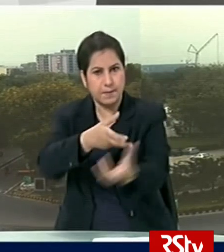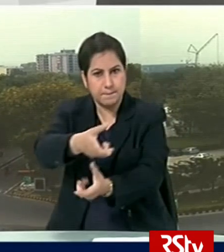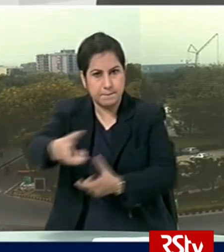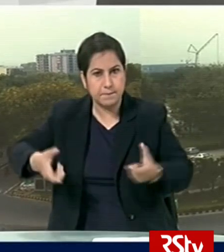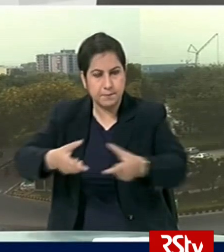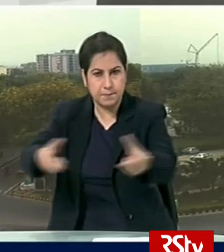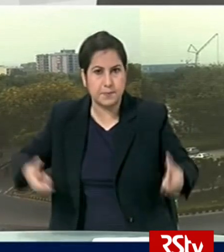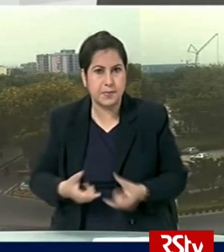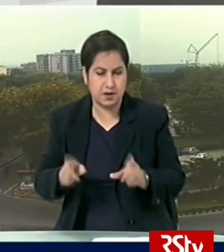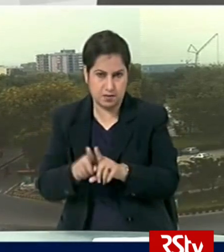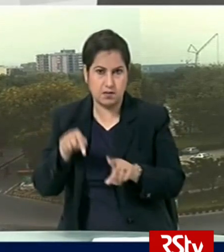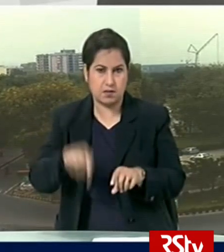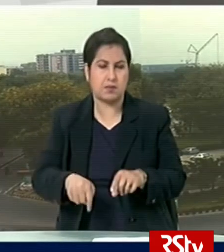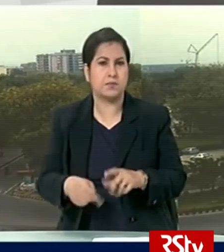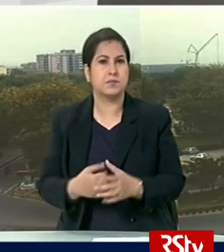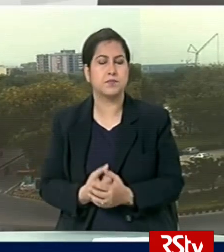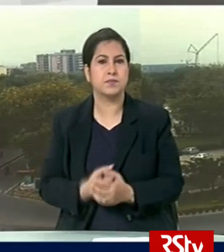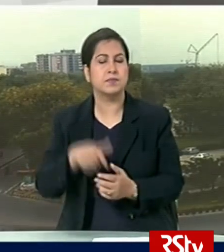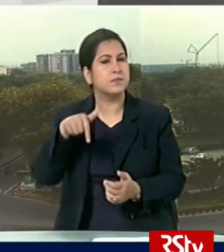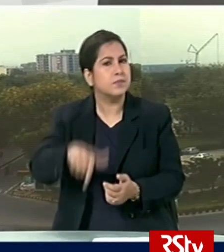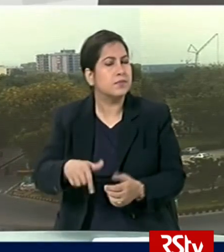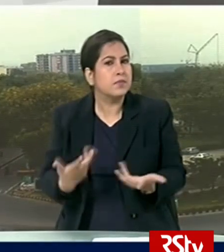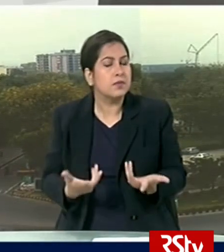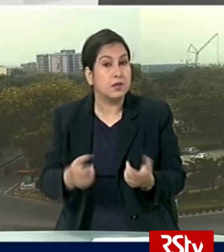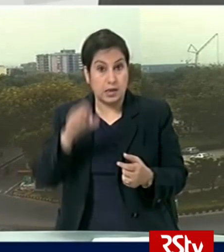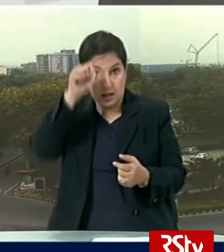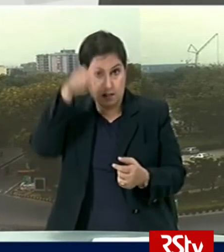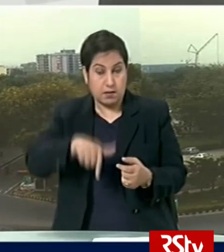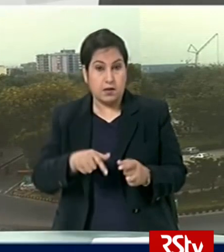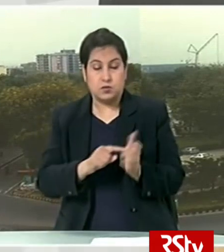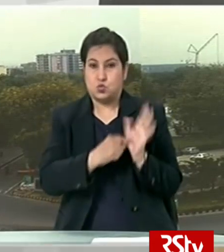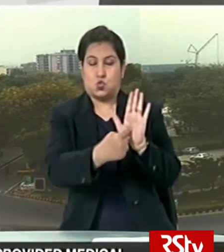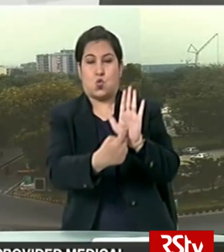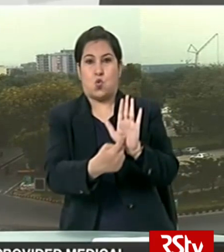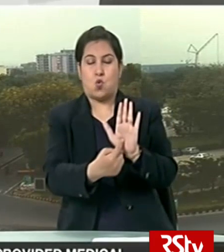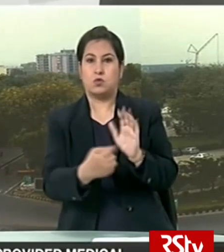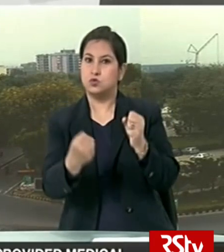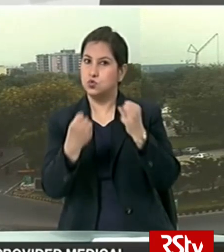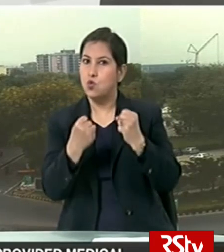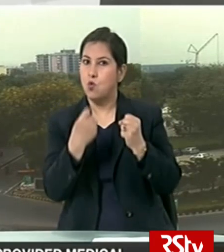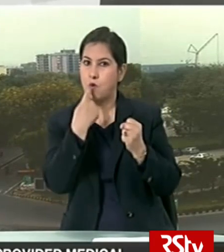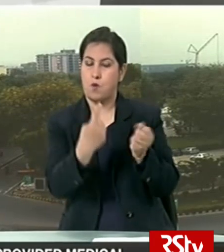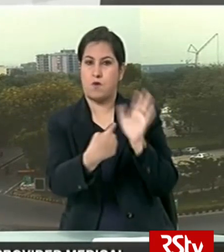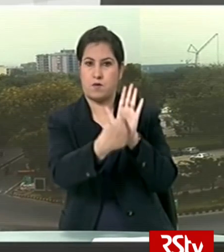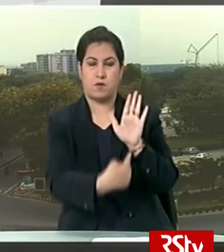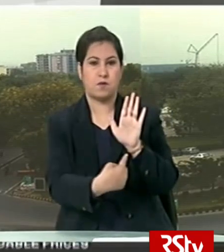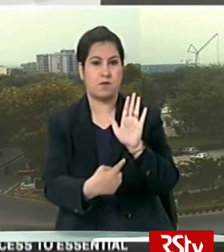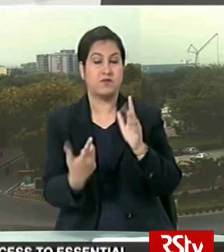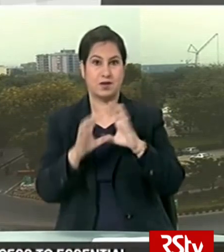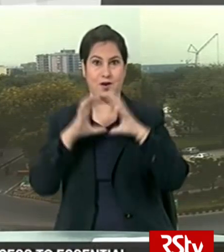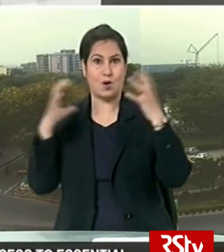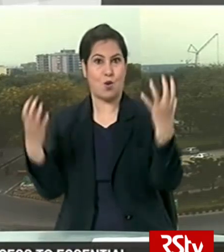that has been held in which India presented a strong case for